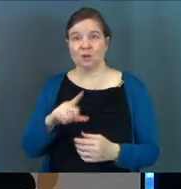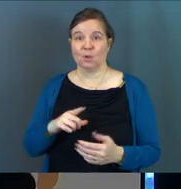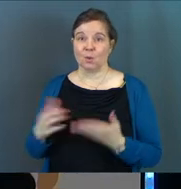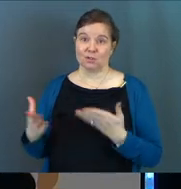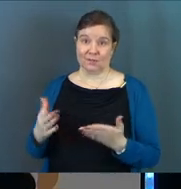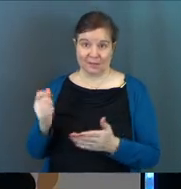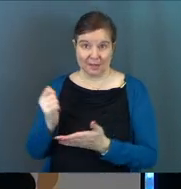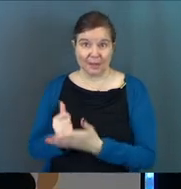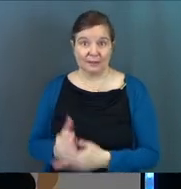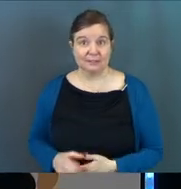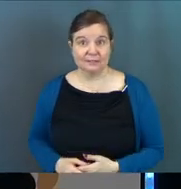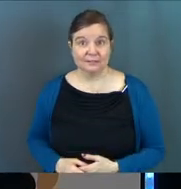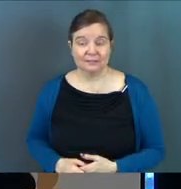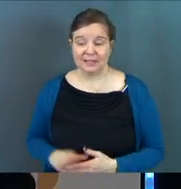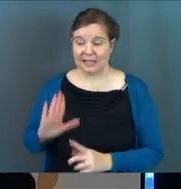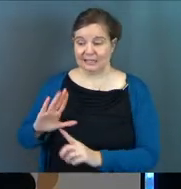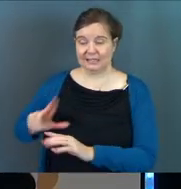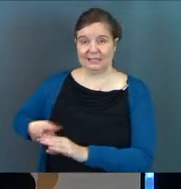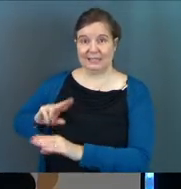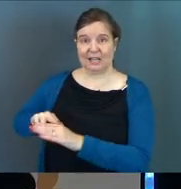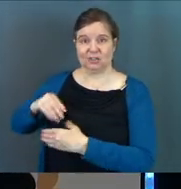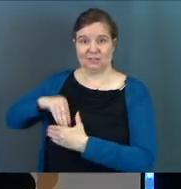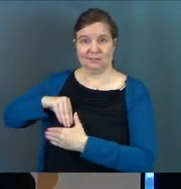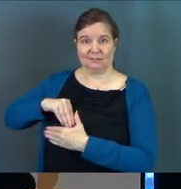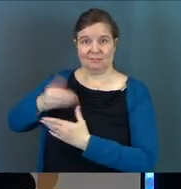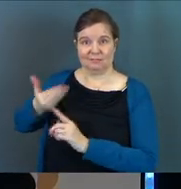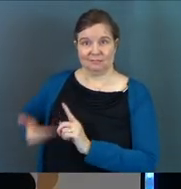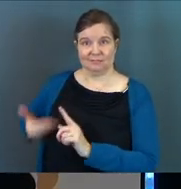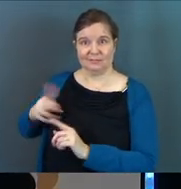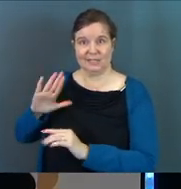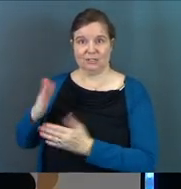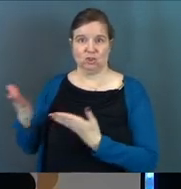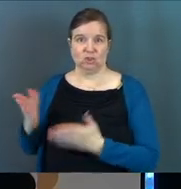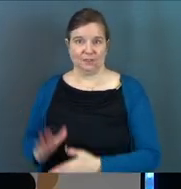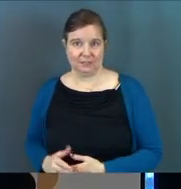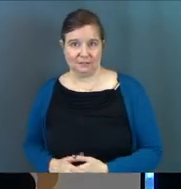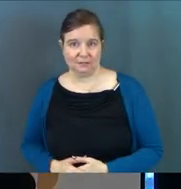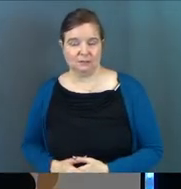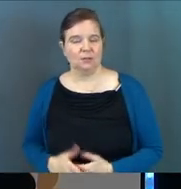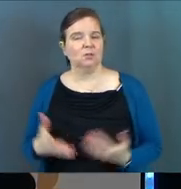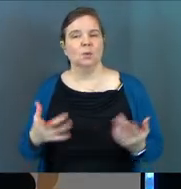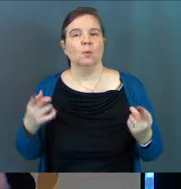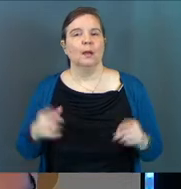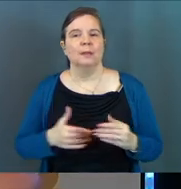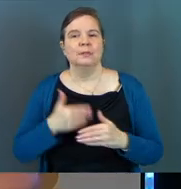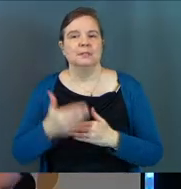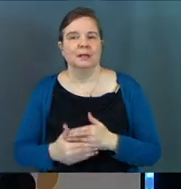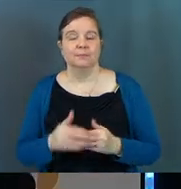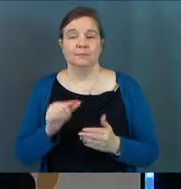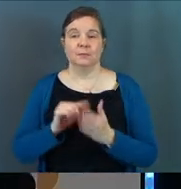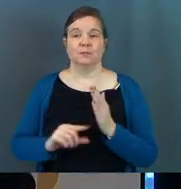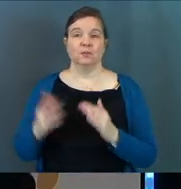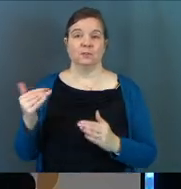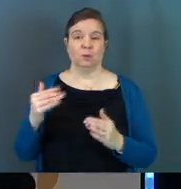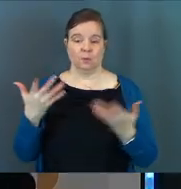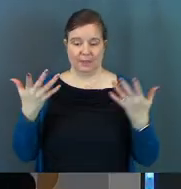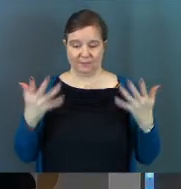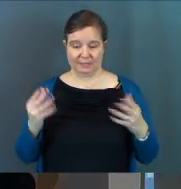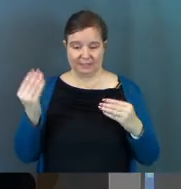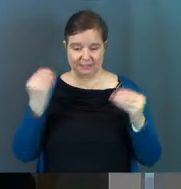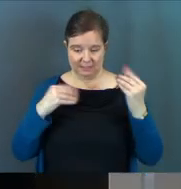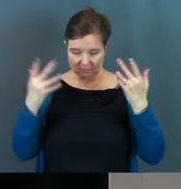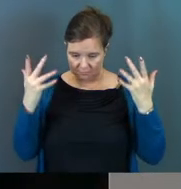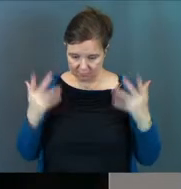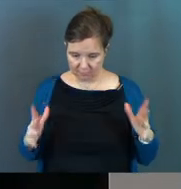Lord is a servant. Amen. It's just his nature. He's a servant. So what happens next? Verse 15, when they had finished